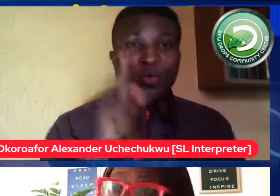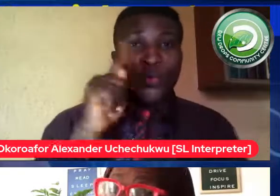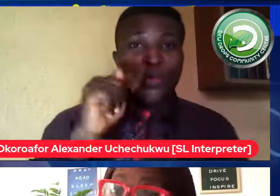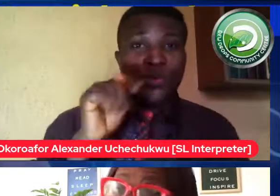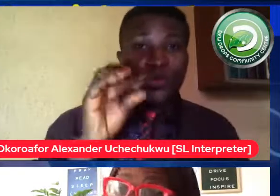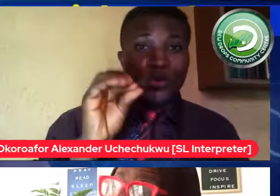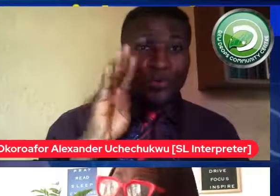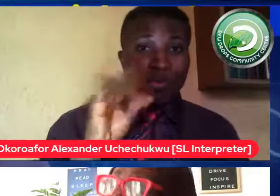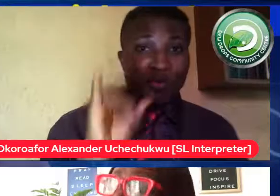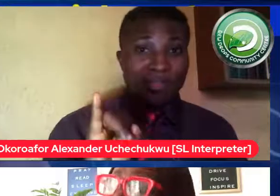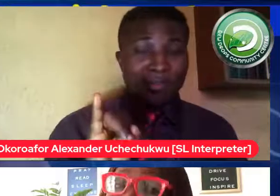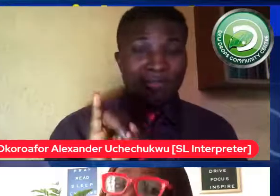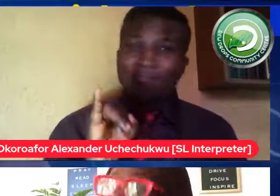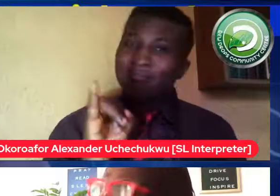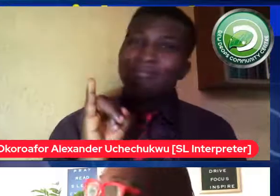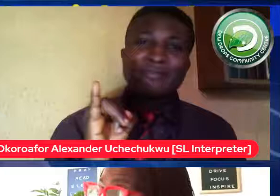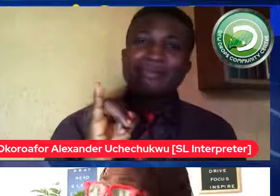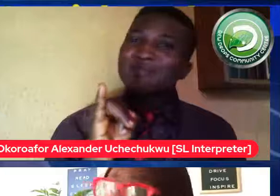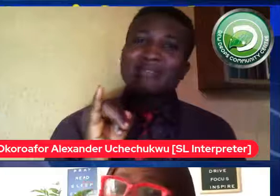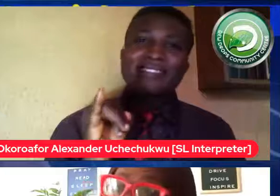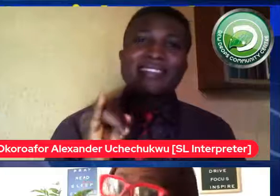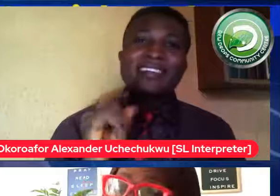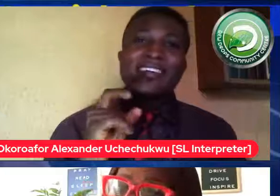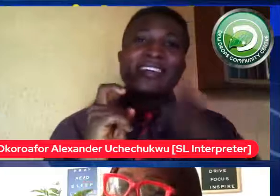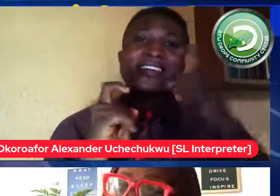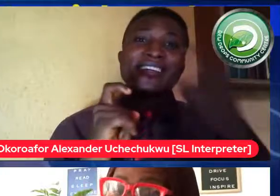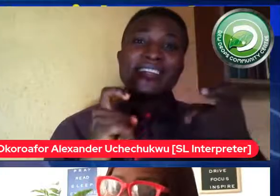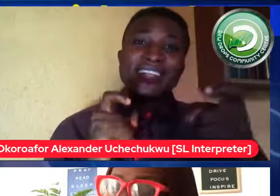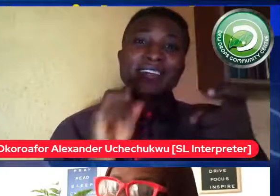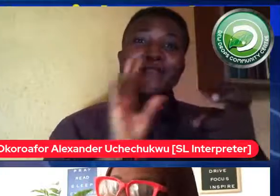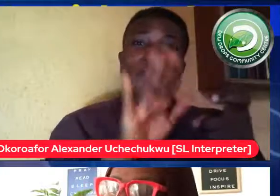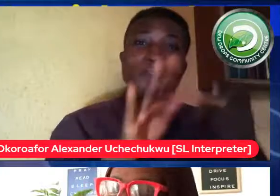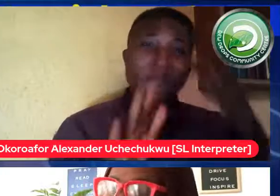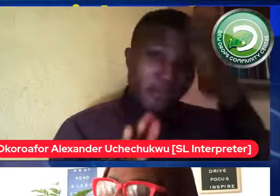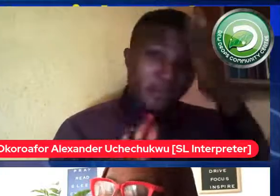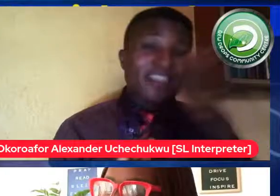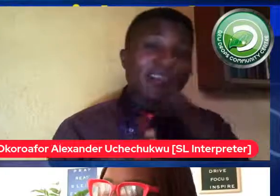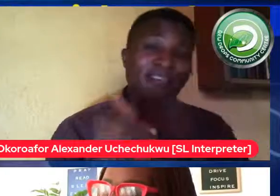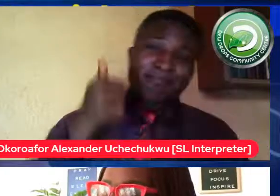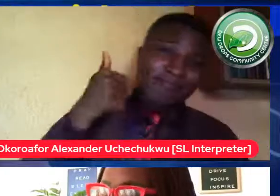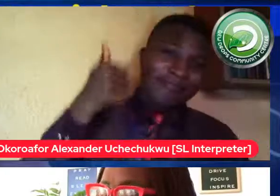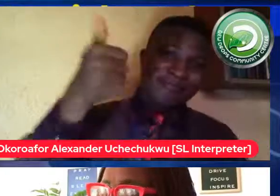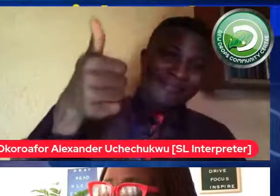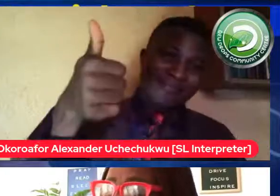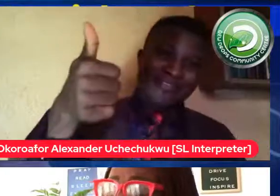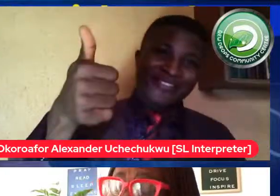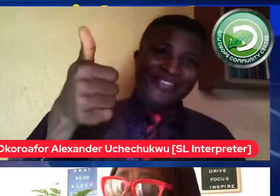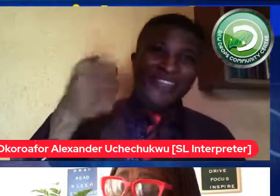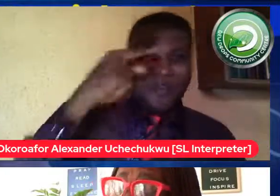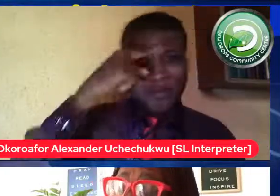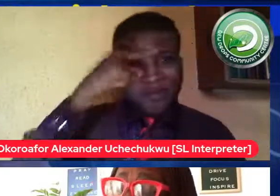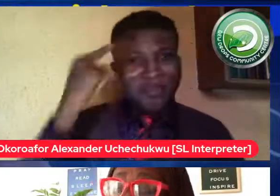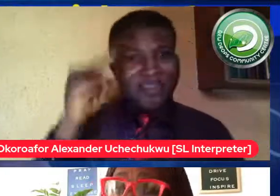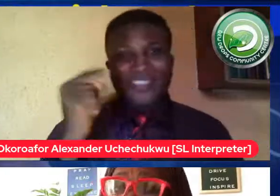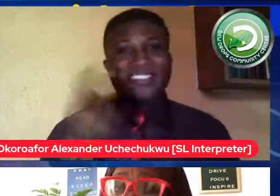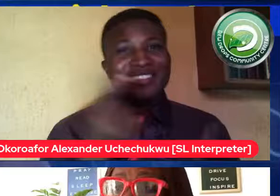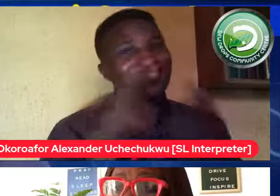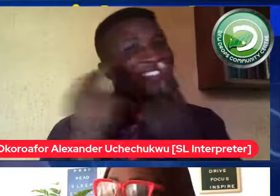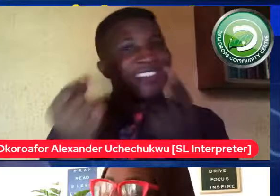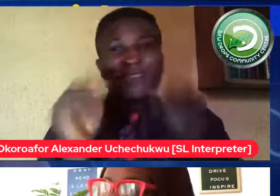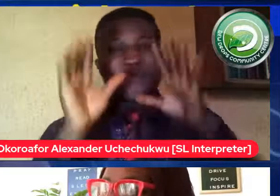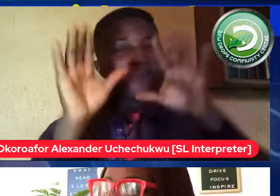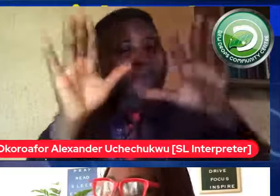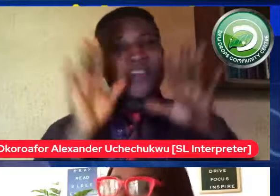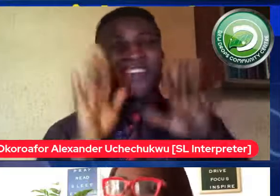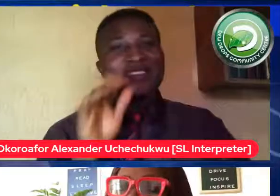your parents a big thumbs up from me today because they've done an excellent job with you and I will let them go